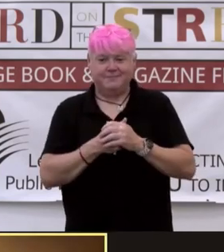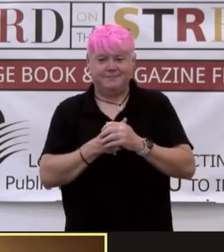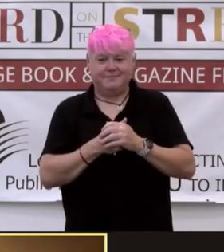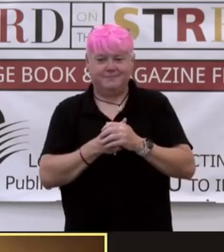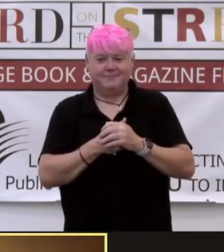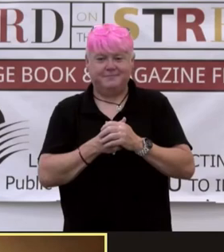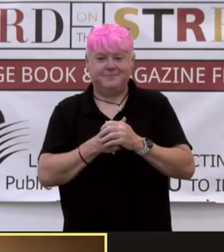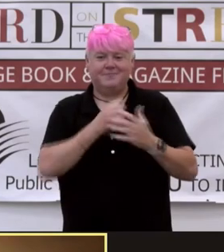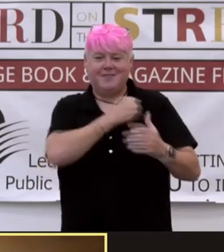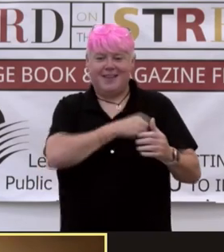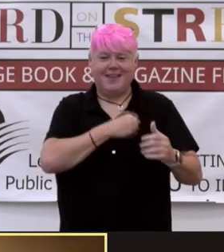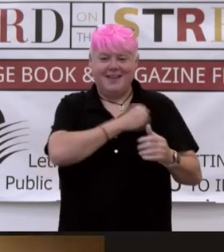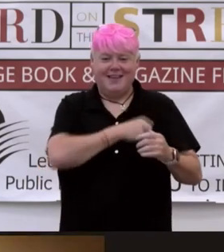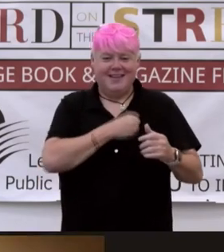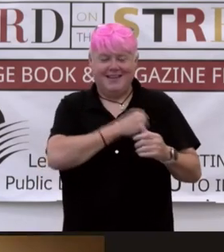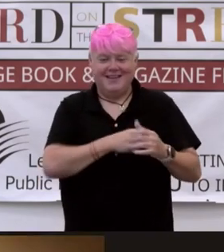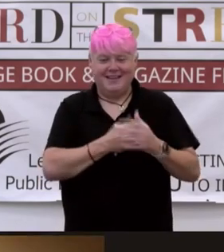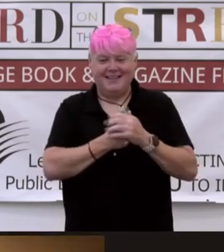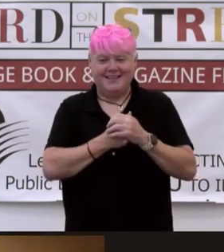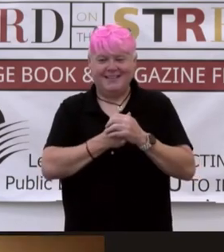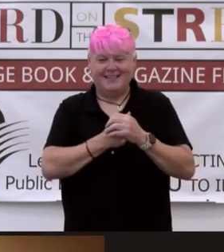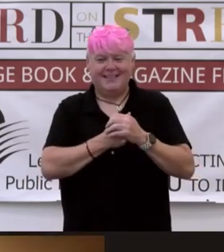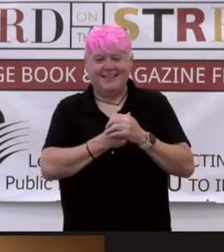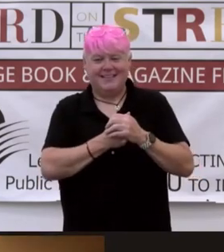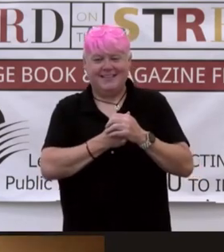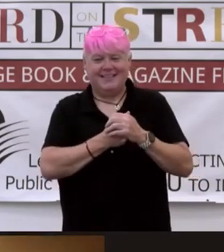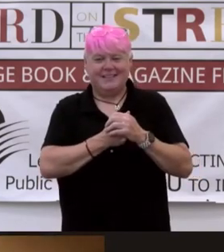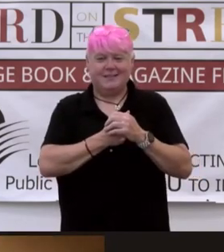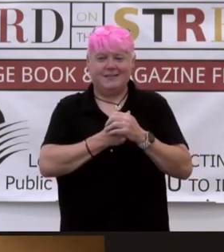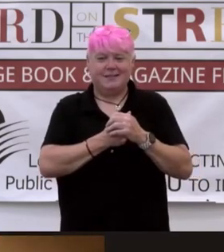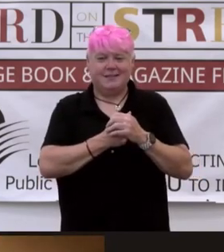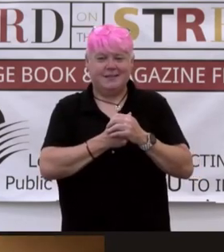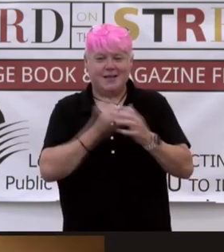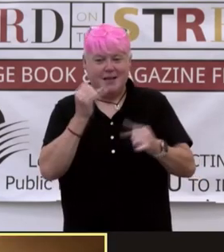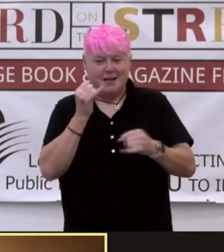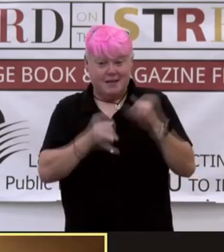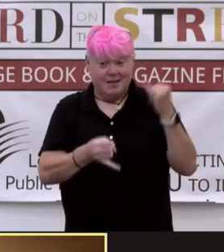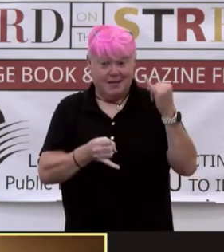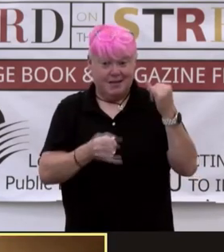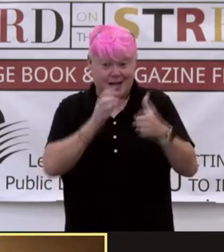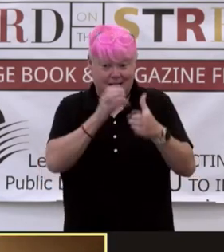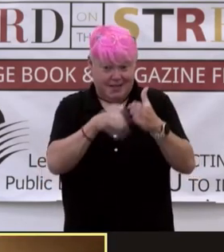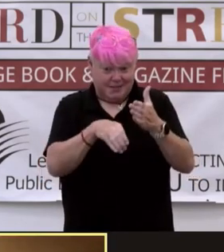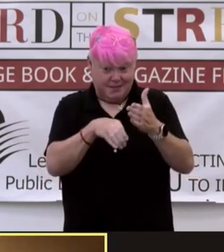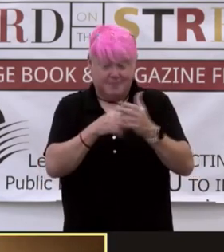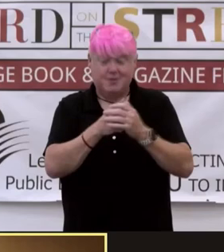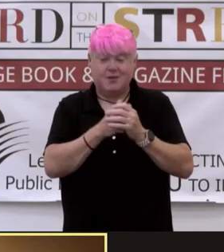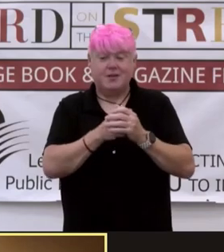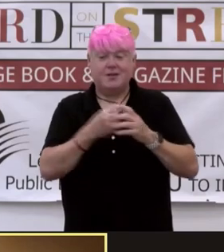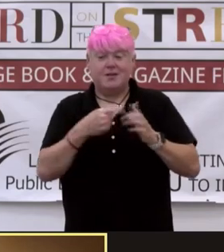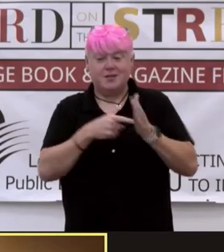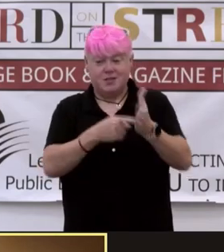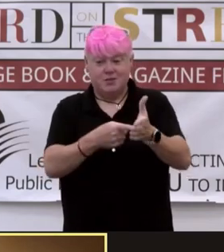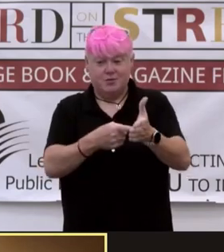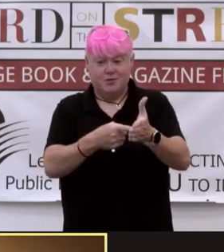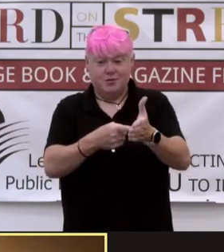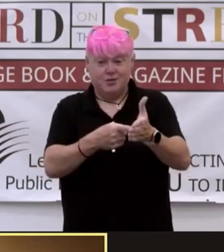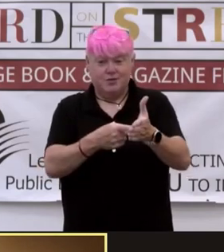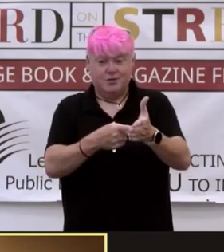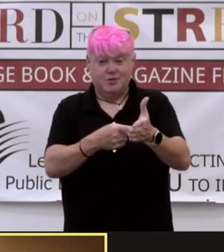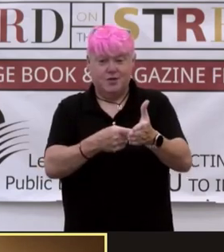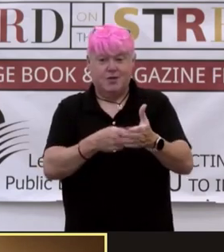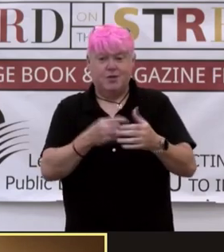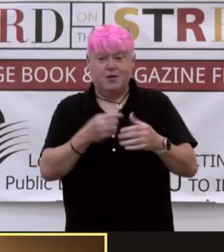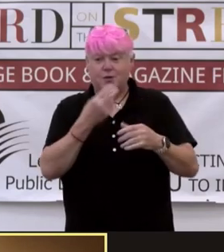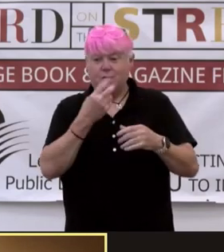Sorry. Okay. Okay. Okay. And the last excerpt shows you a glimpse of Haruna, who is